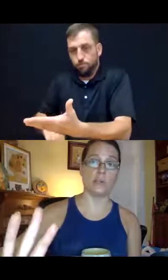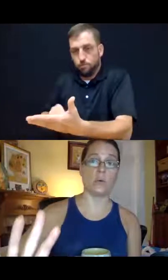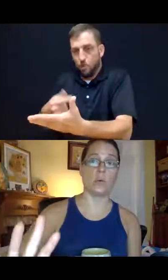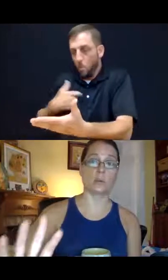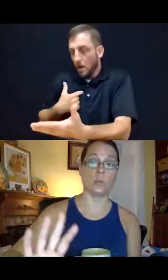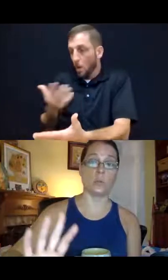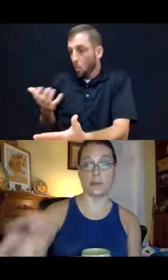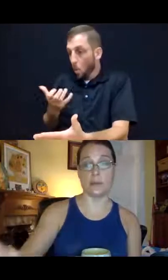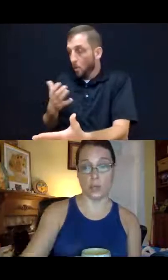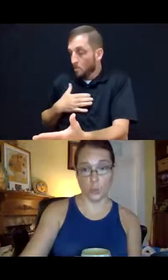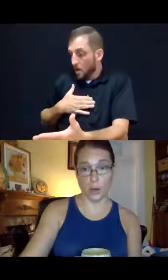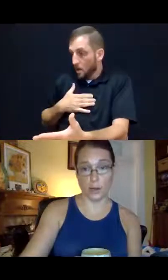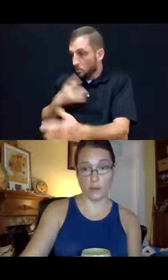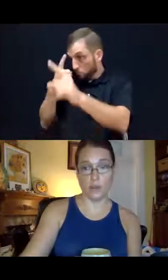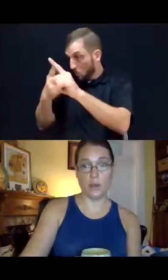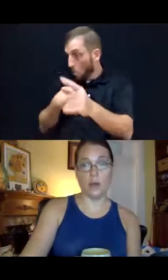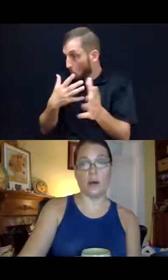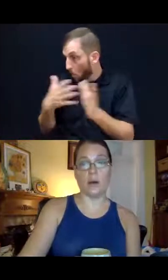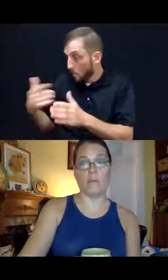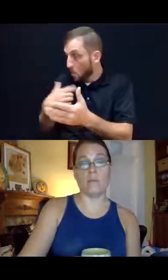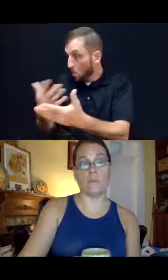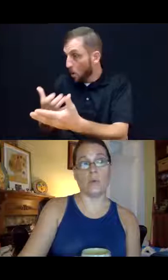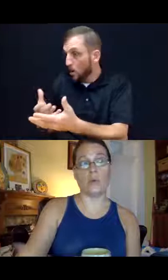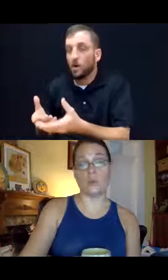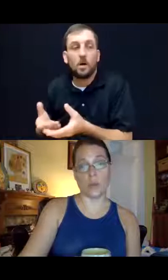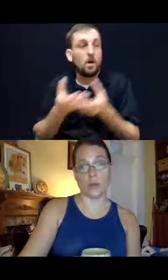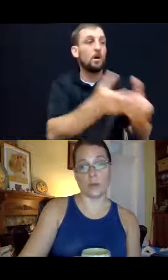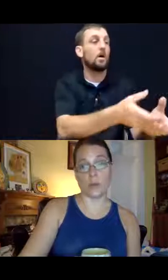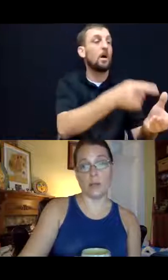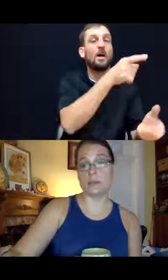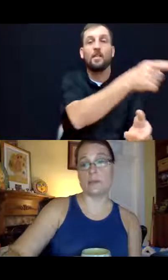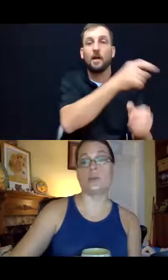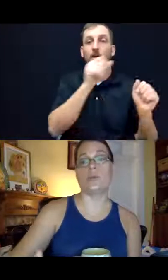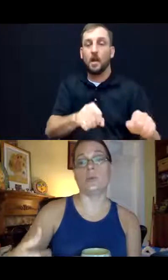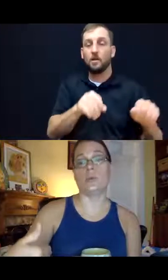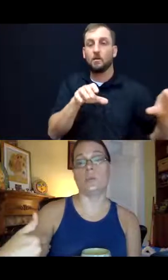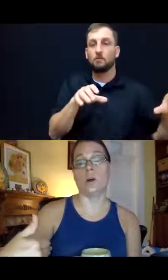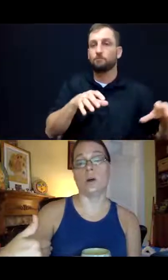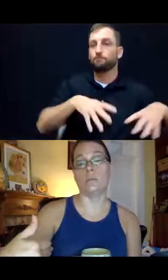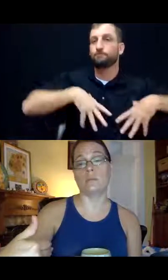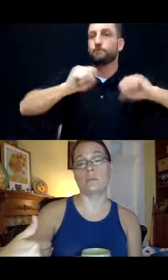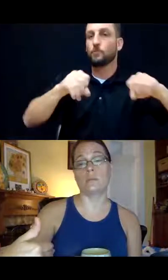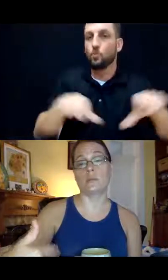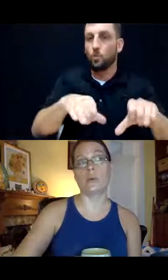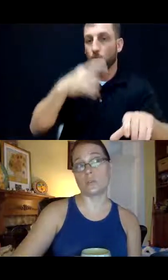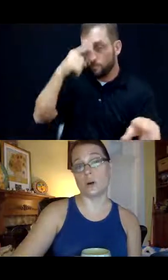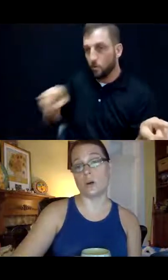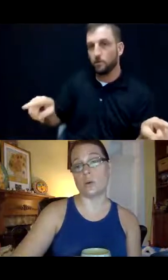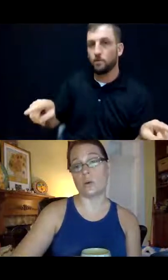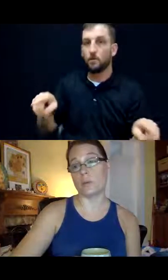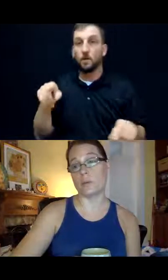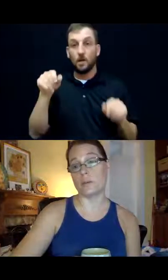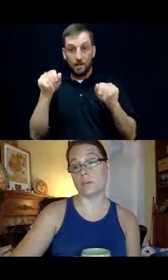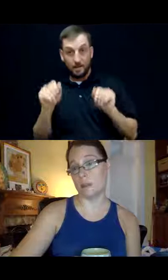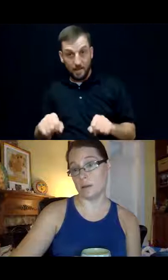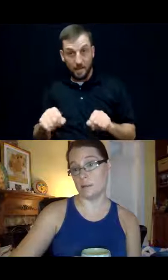enforce what it is that you want. You can grant the right to withdraw or